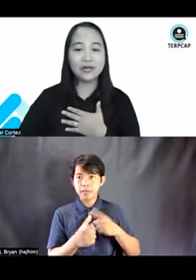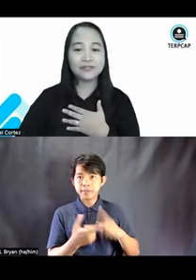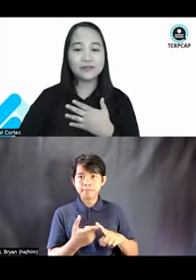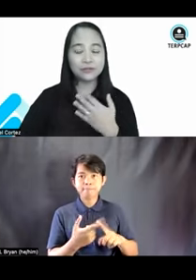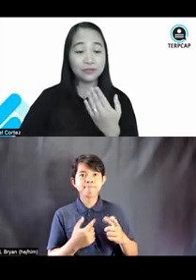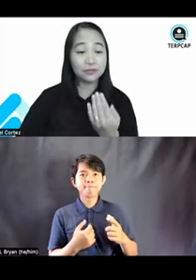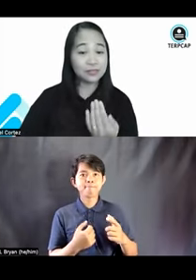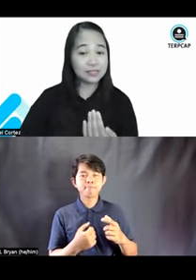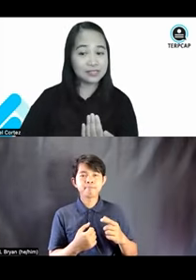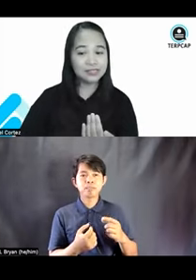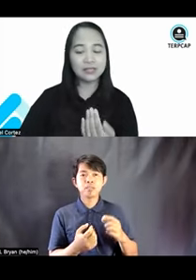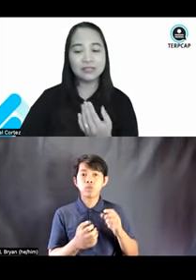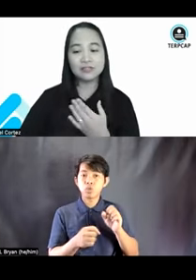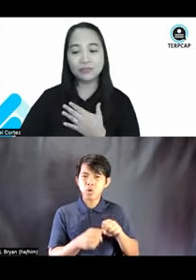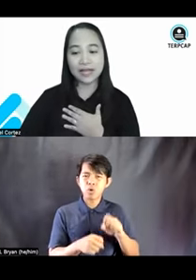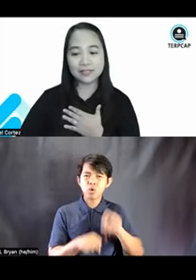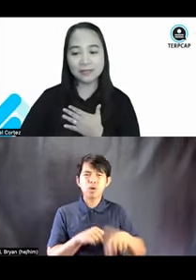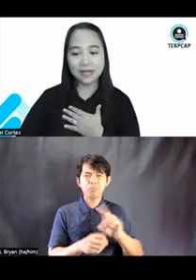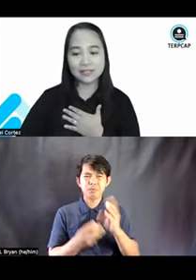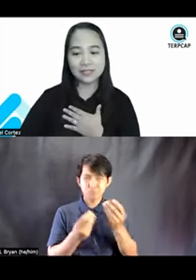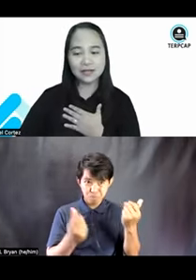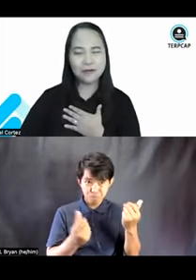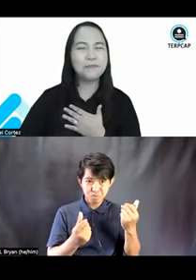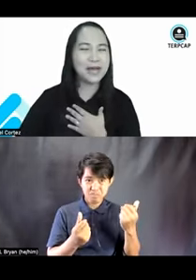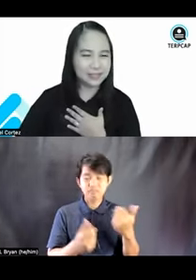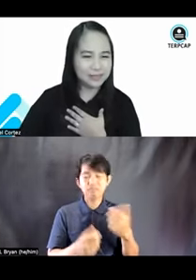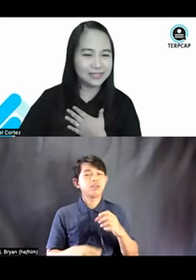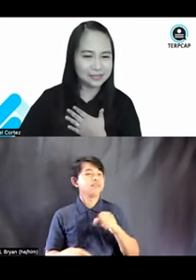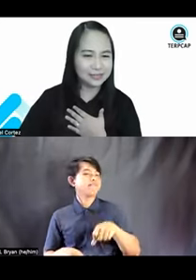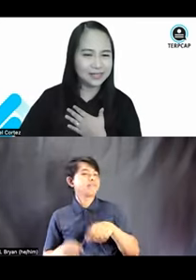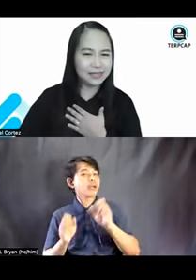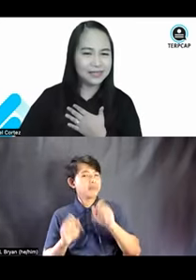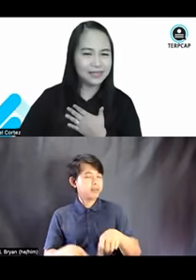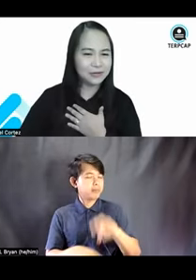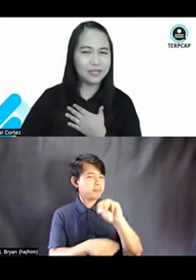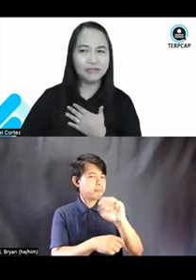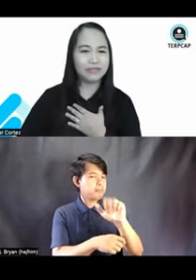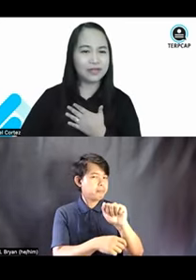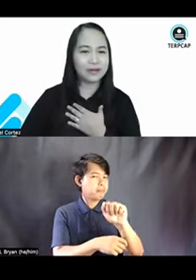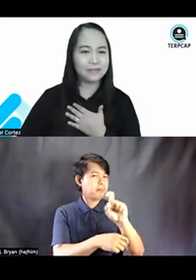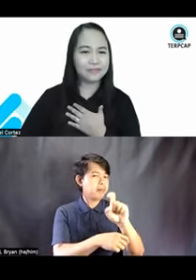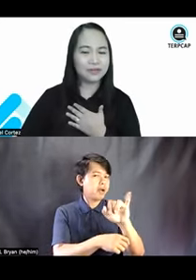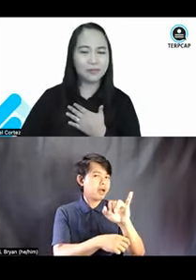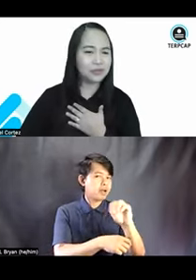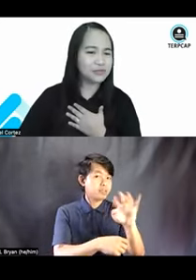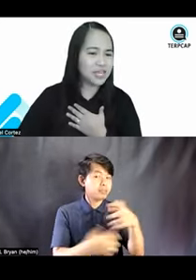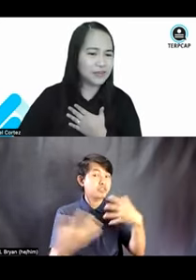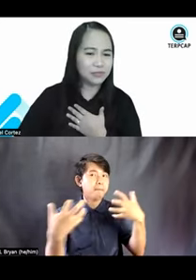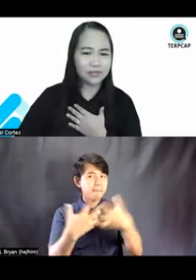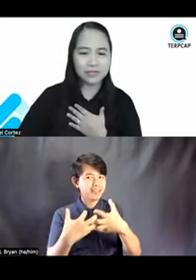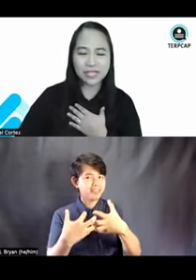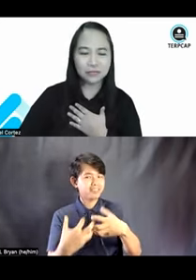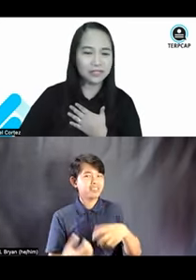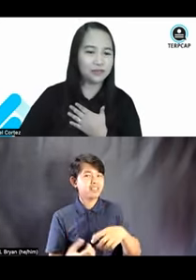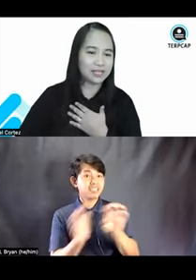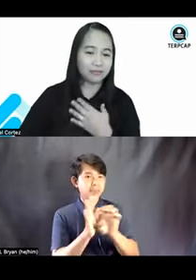Now, a solution to this is to maximize compatibility. You know, if Windows 7,